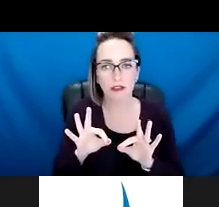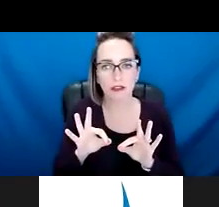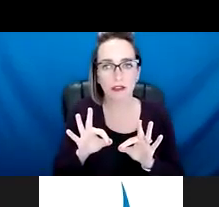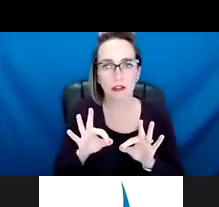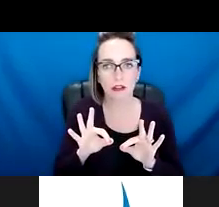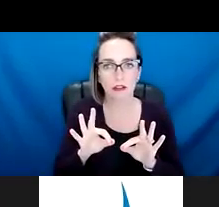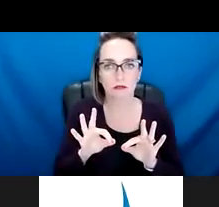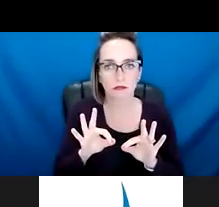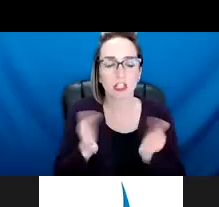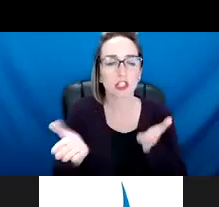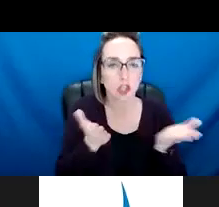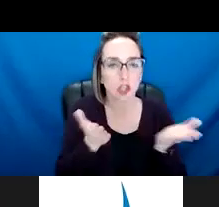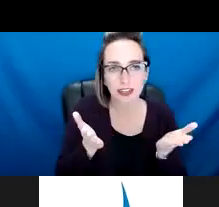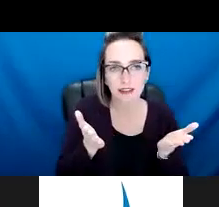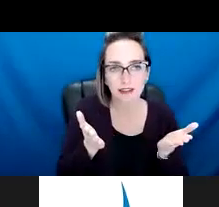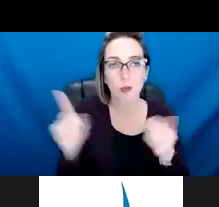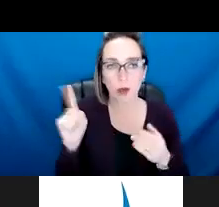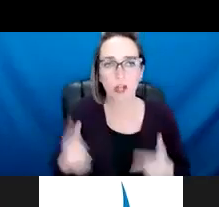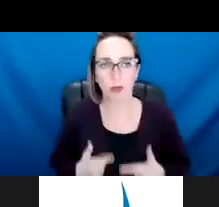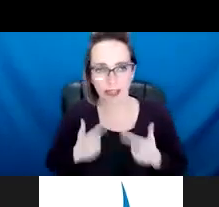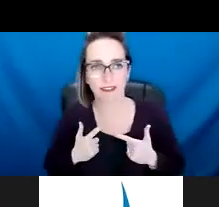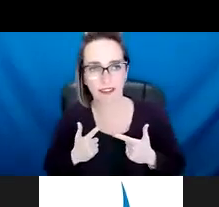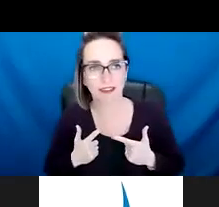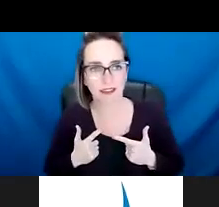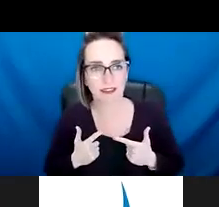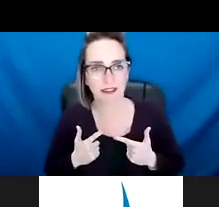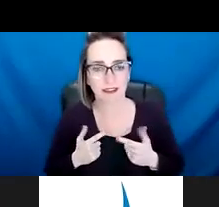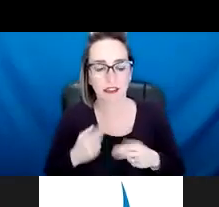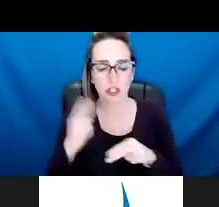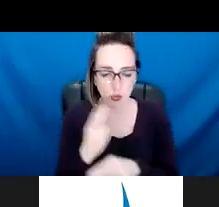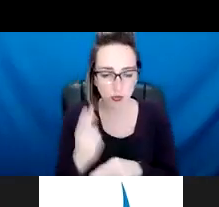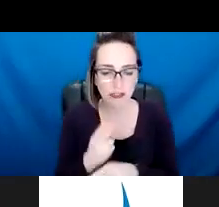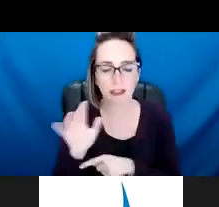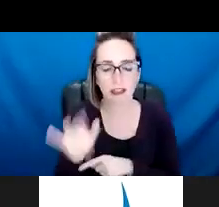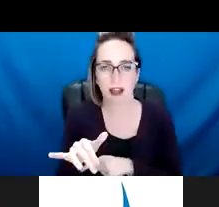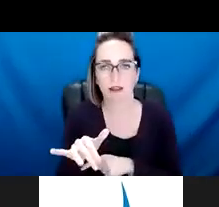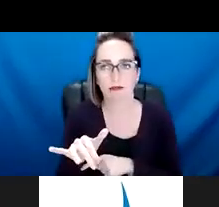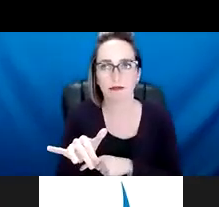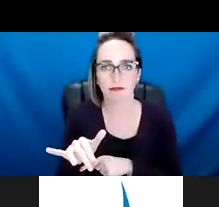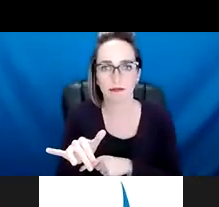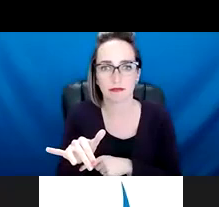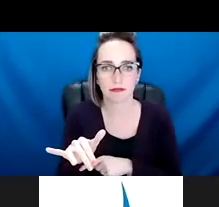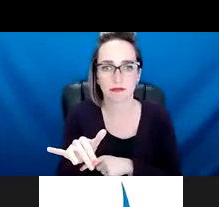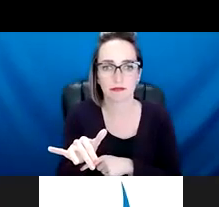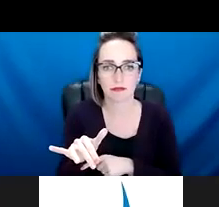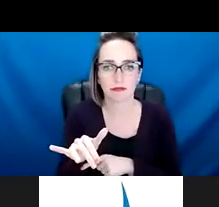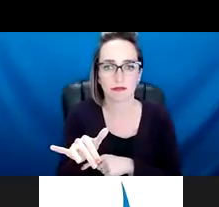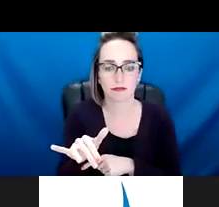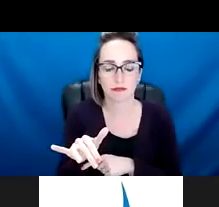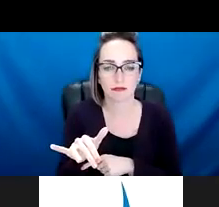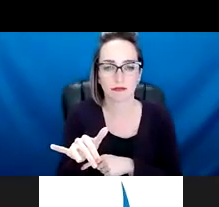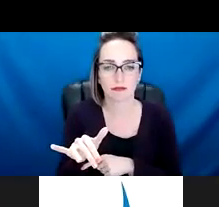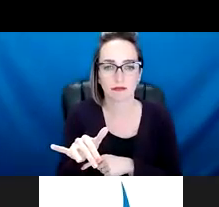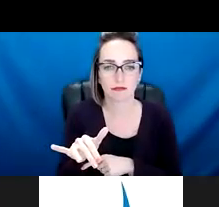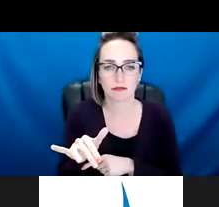city. And again, try to use that that that part to give them a little bit more a